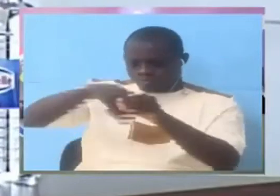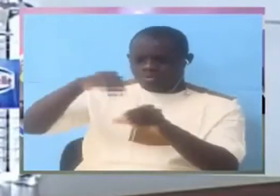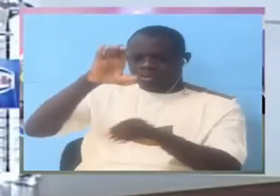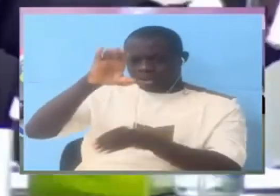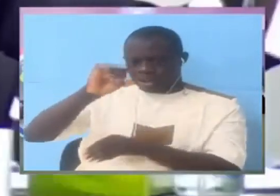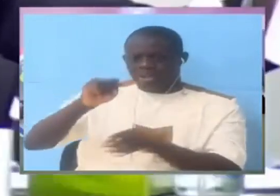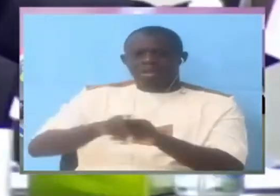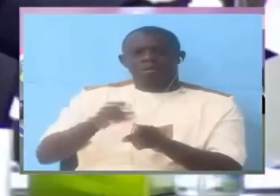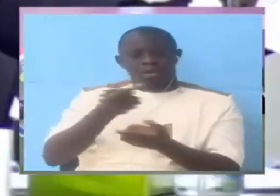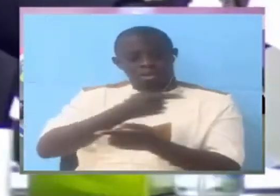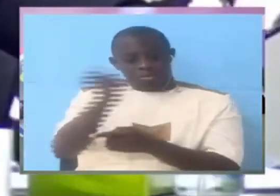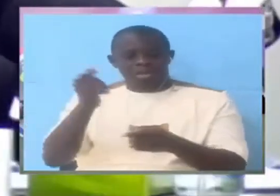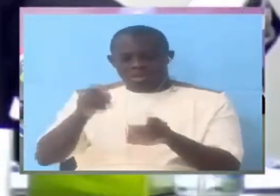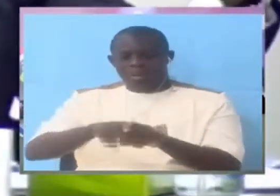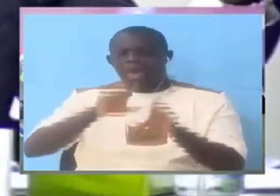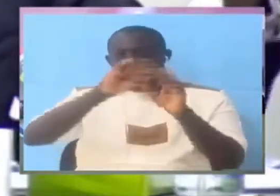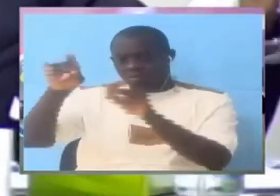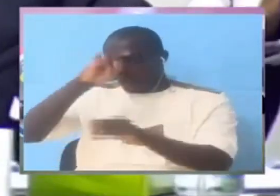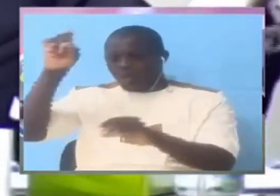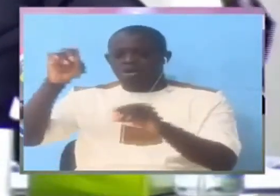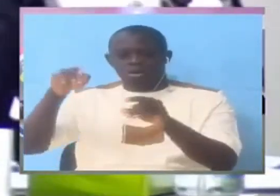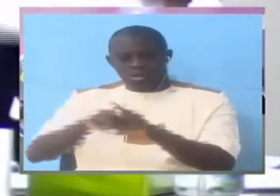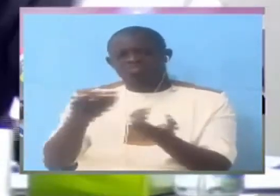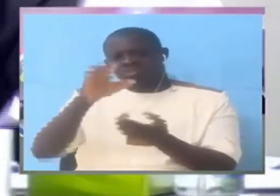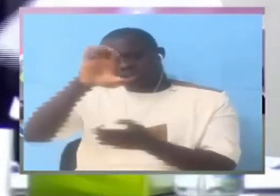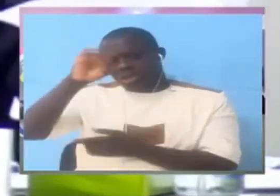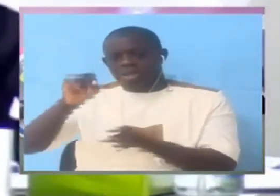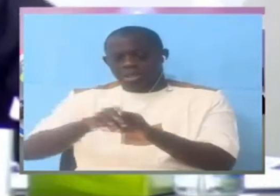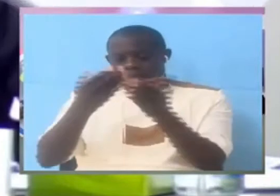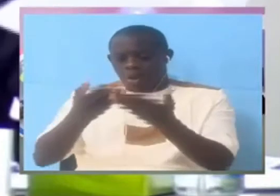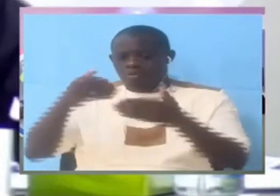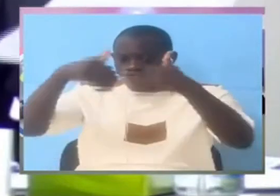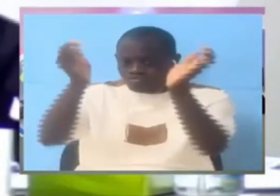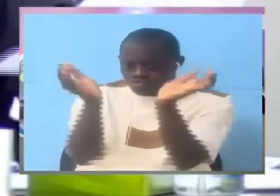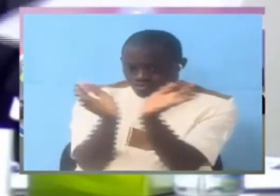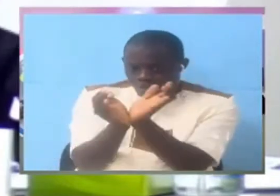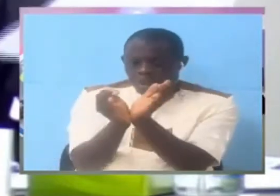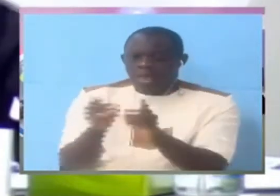okay so this group went to the american embassy and apprehended the people